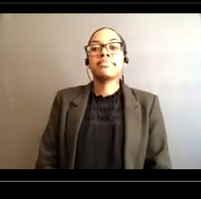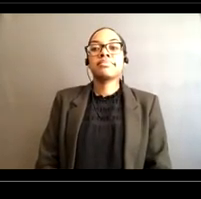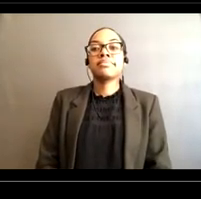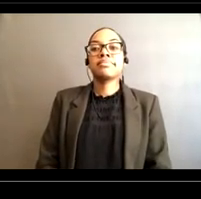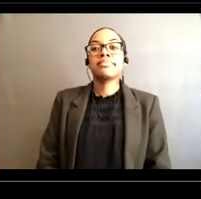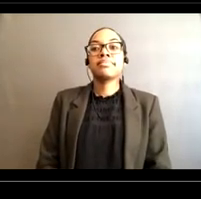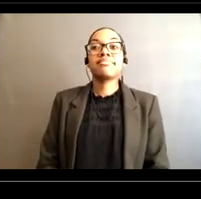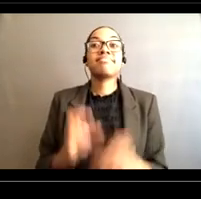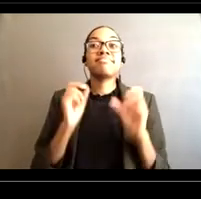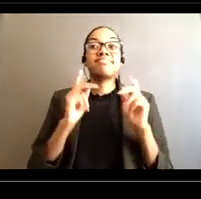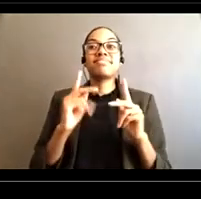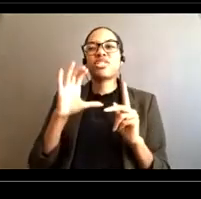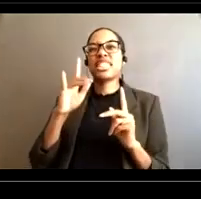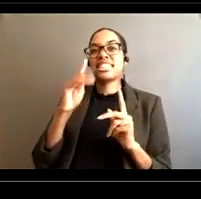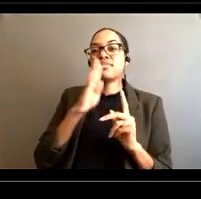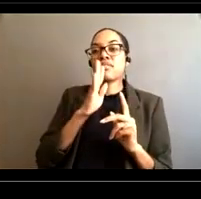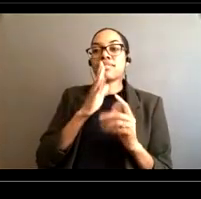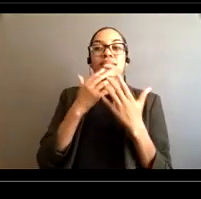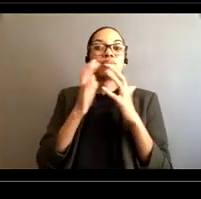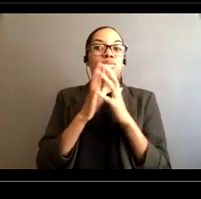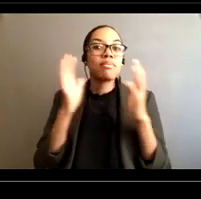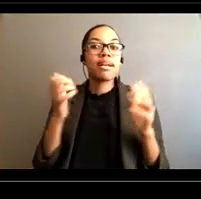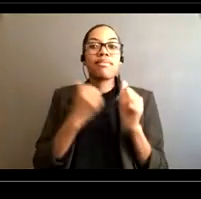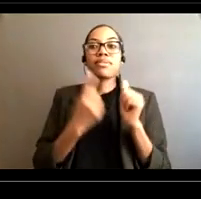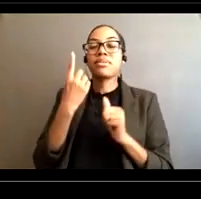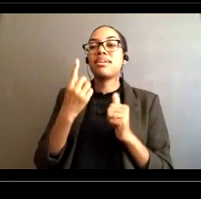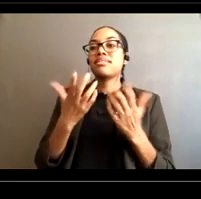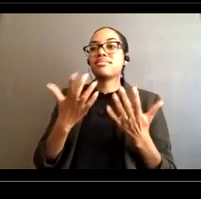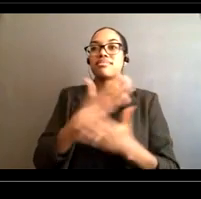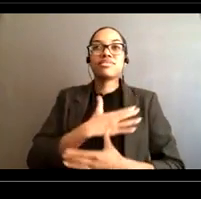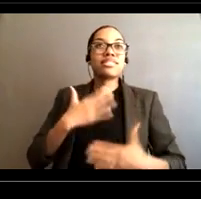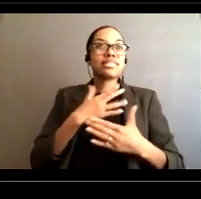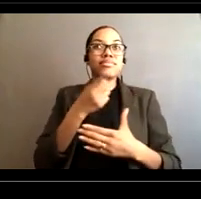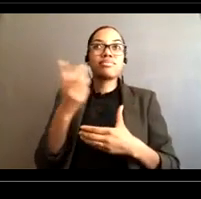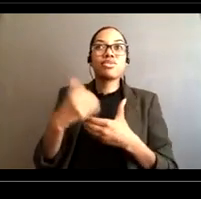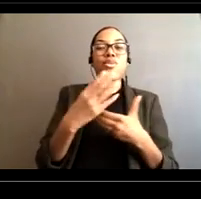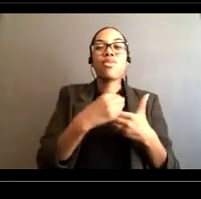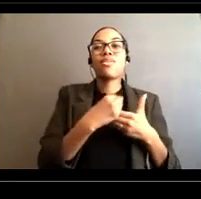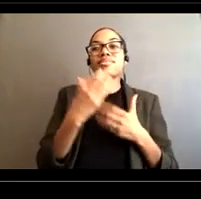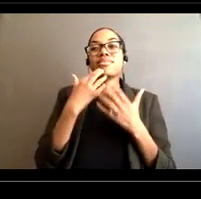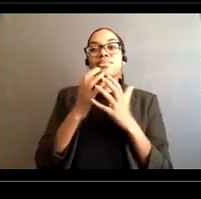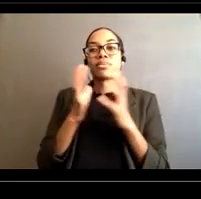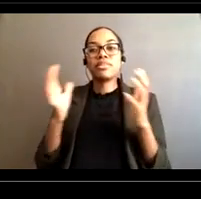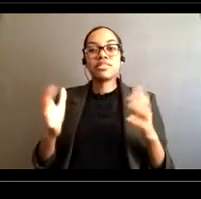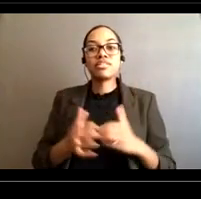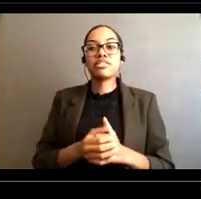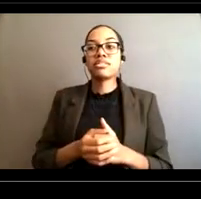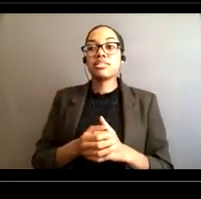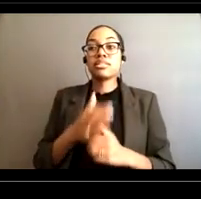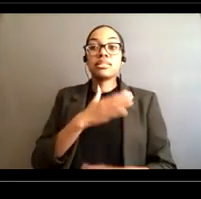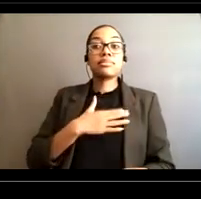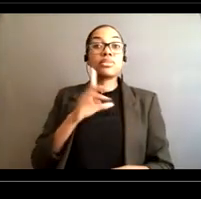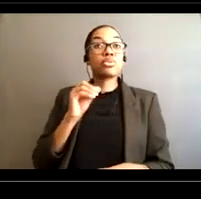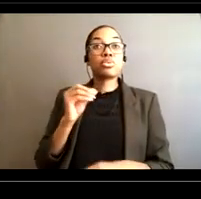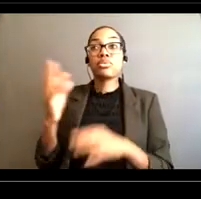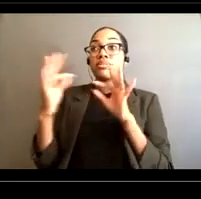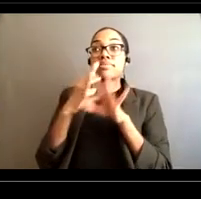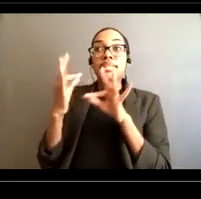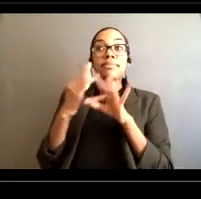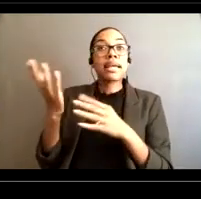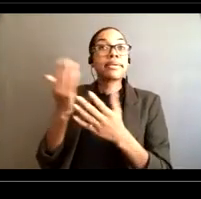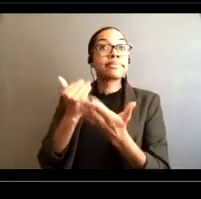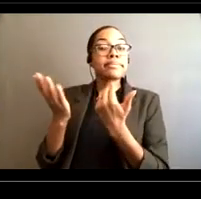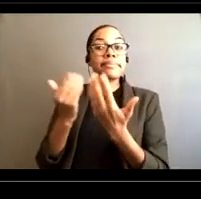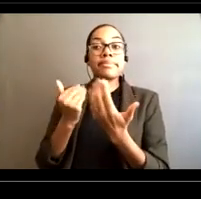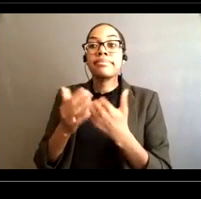Okay, thank you all again so much and and thank you everyone out there for joining us and um, feel free to send feedback to these guys.